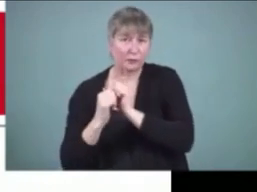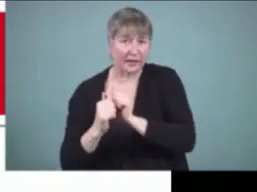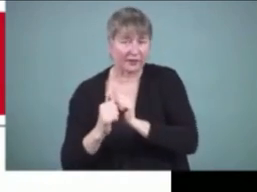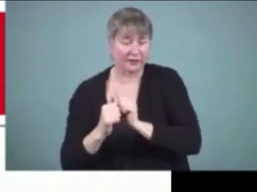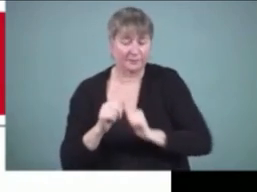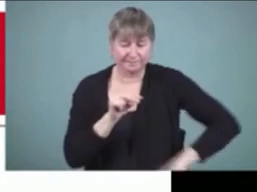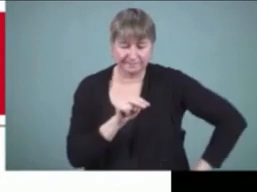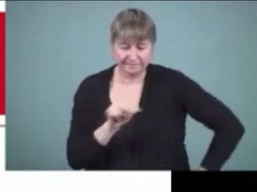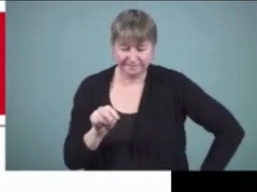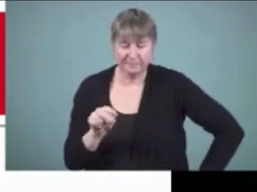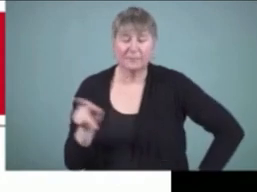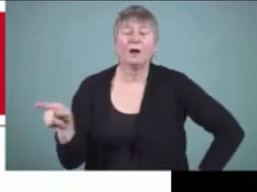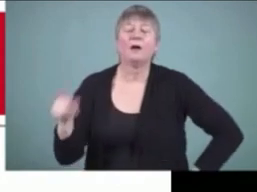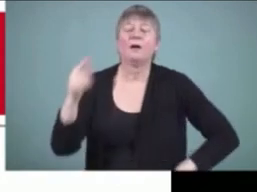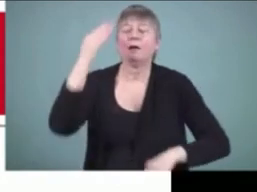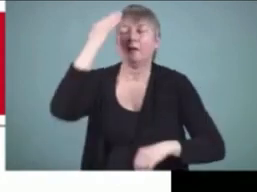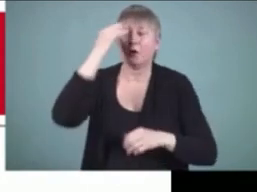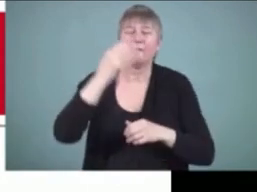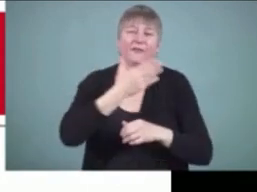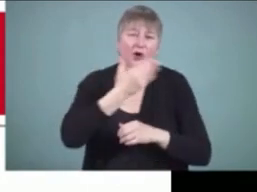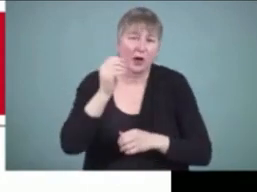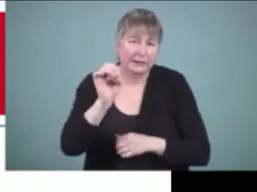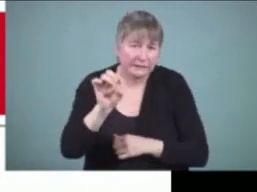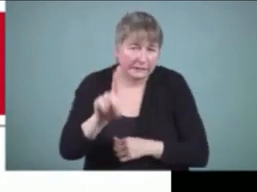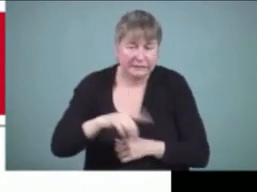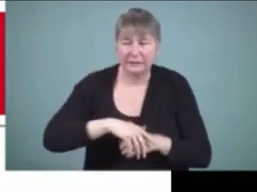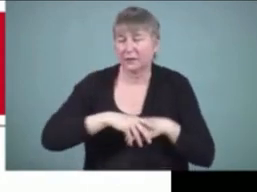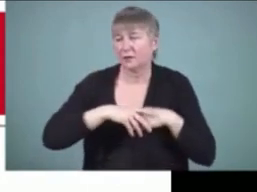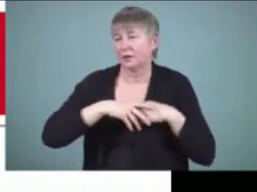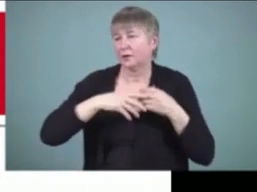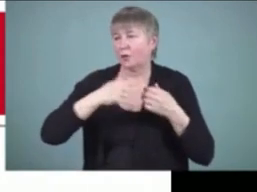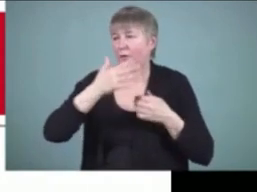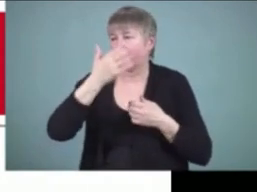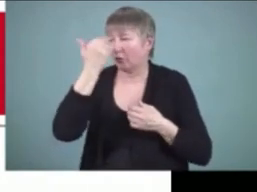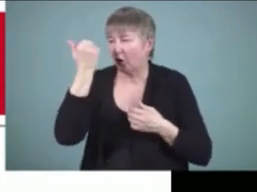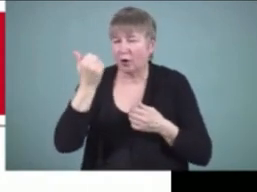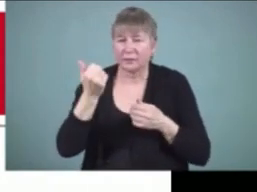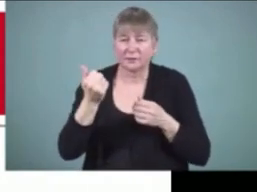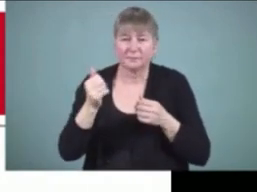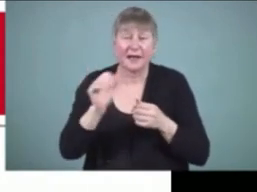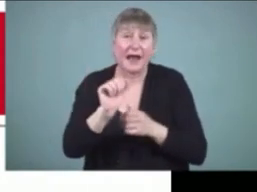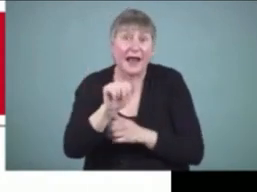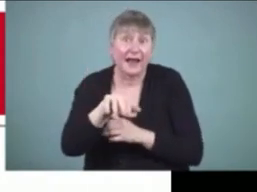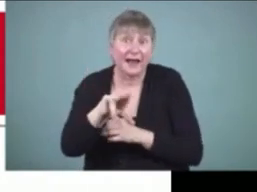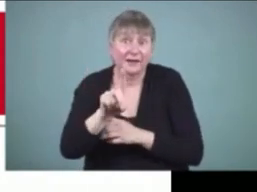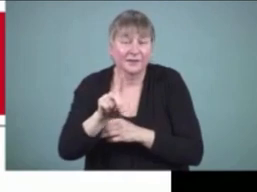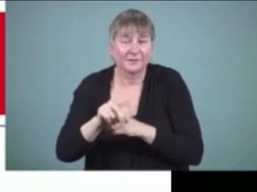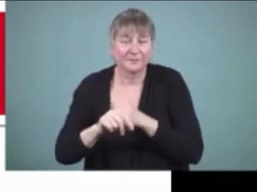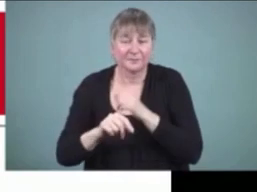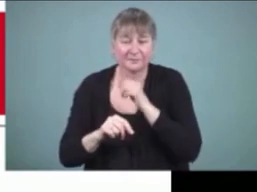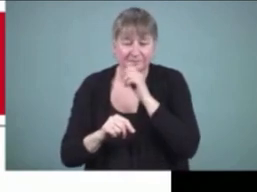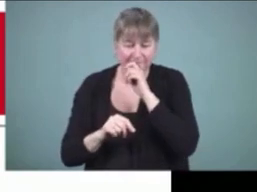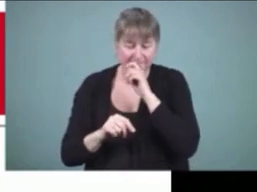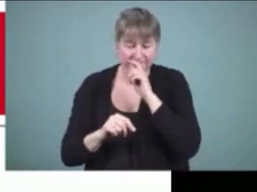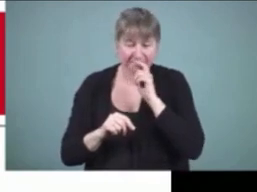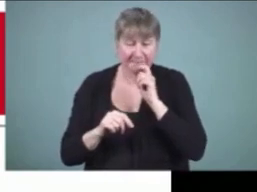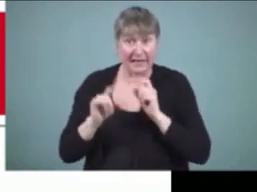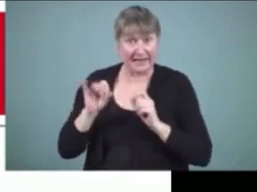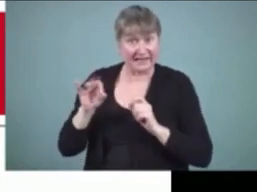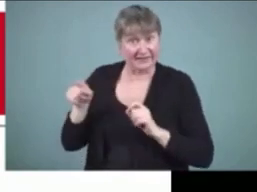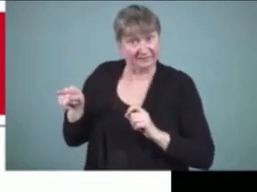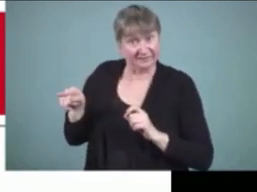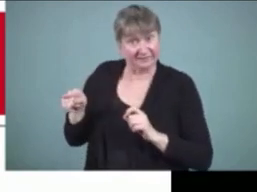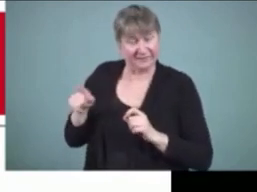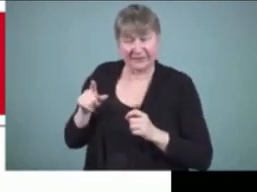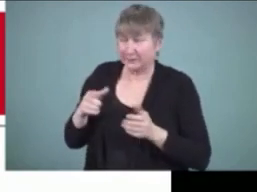recognized that they hadn't put in the ed or they missed out an and and if they couldn't do it themselves i would supply